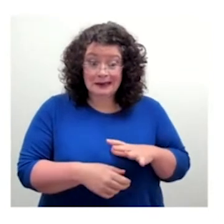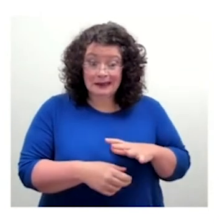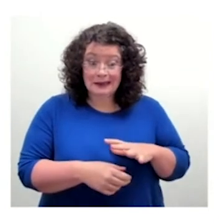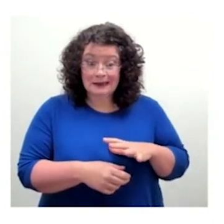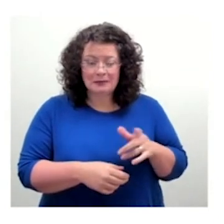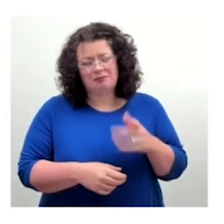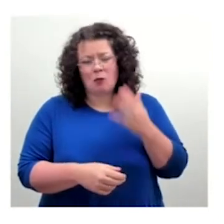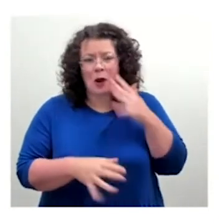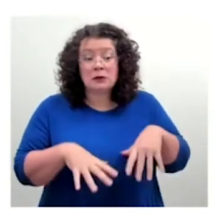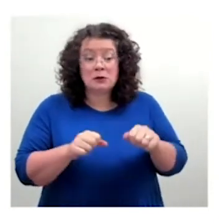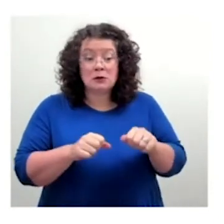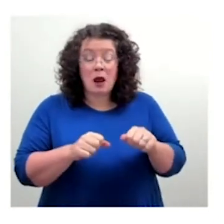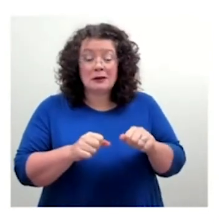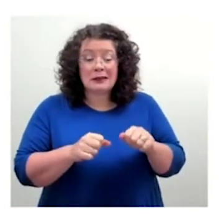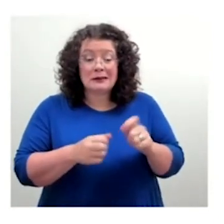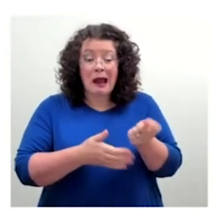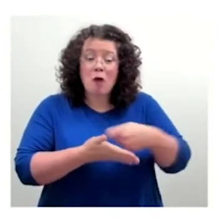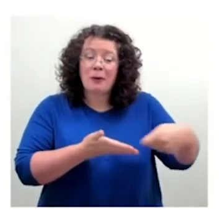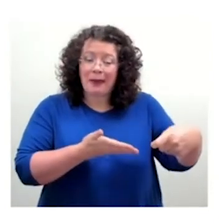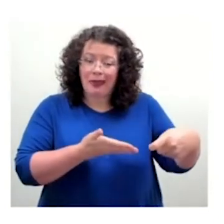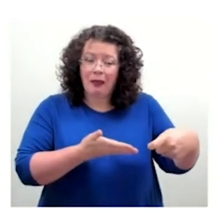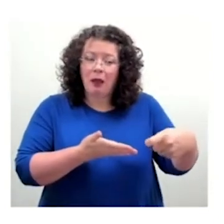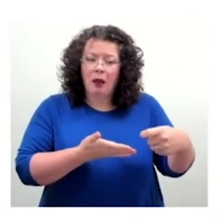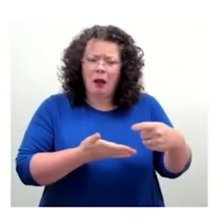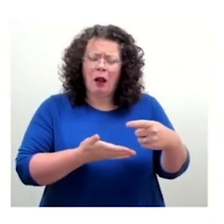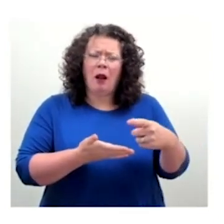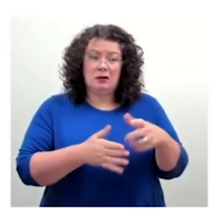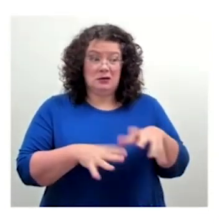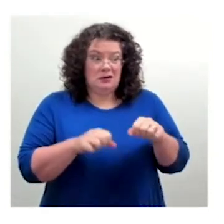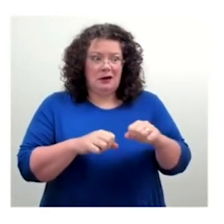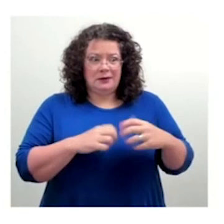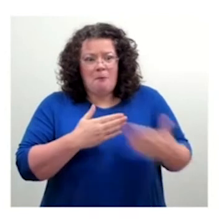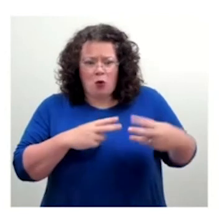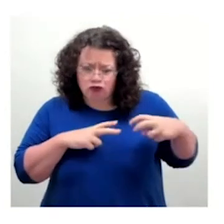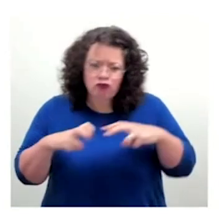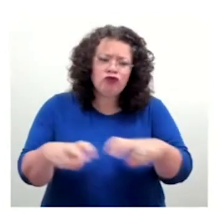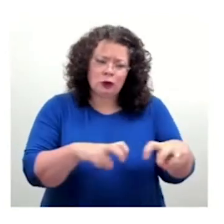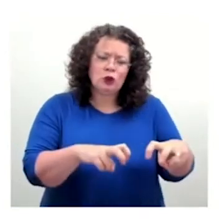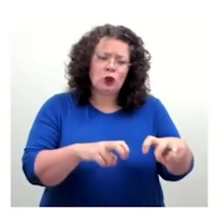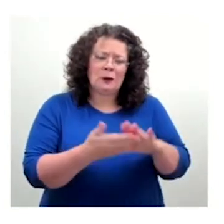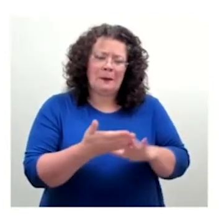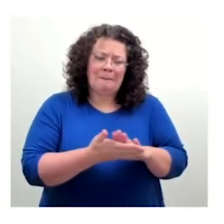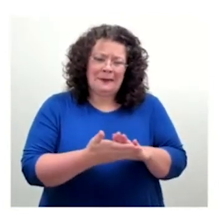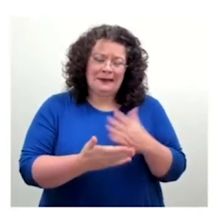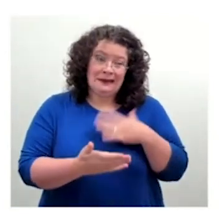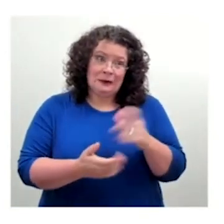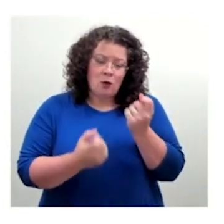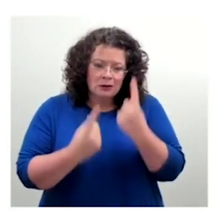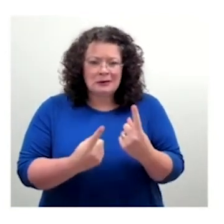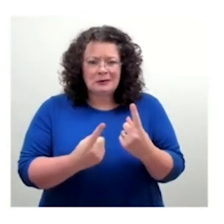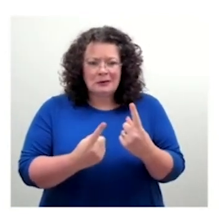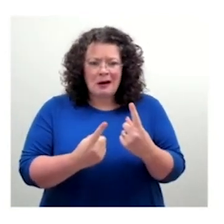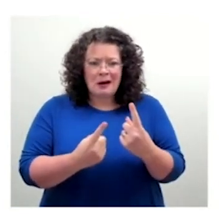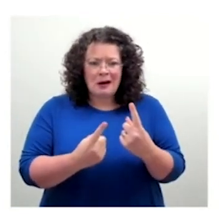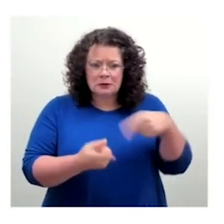people who were, you know, sort of native speakers of Arabic and again with various conditions. And we did some